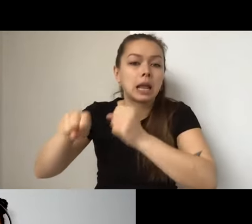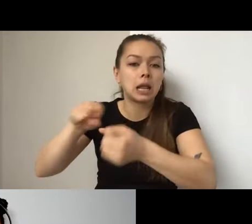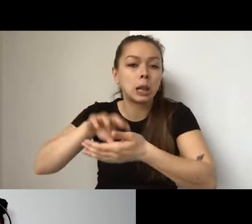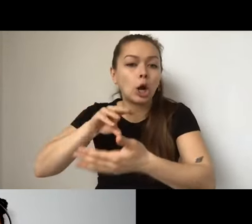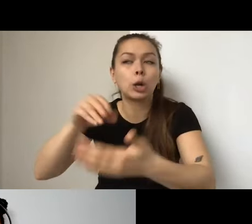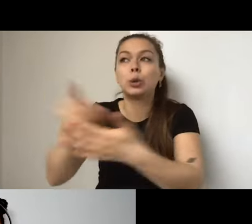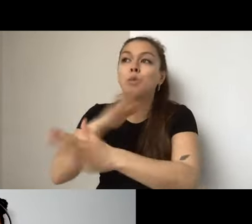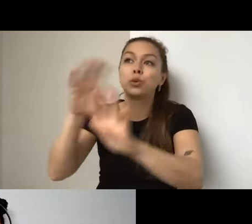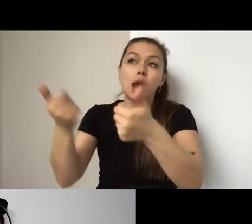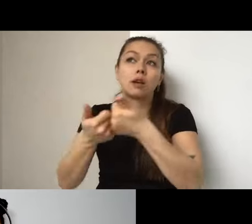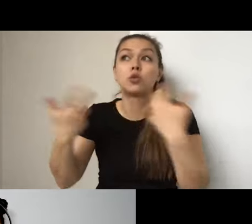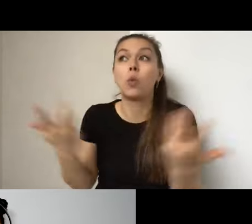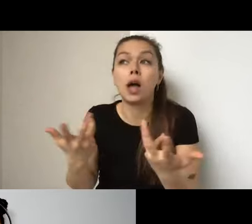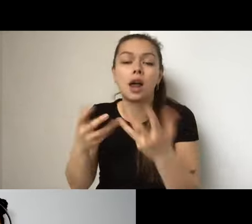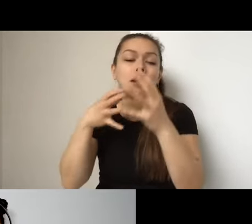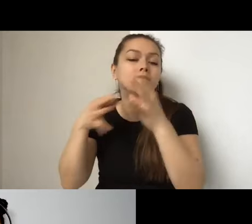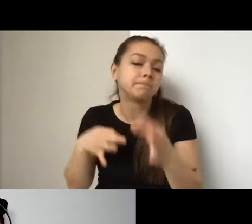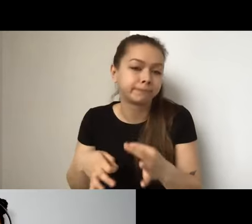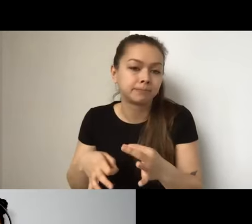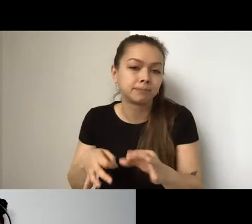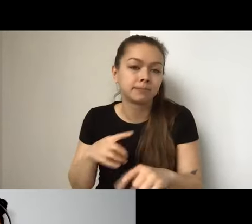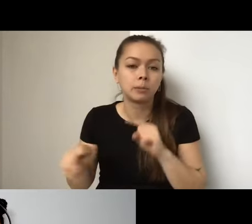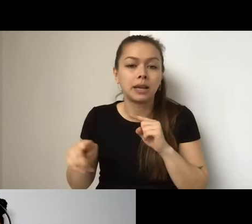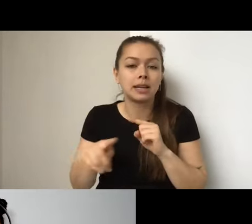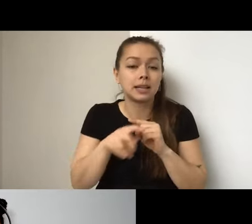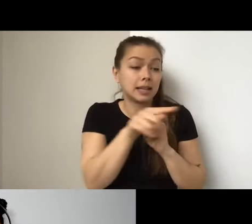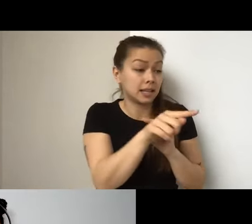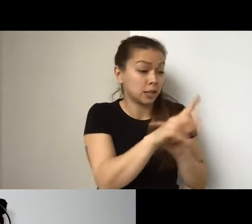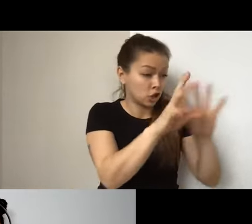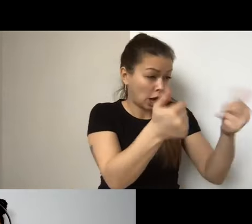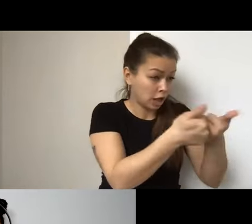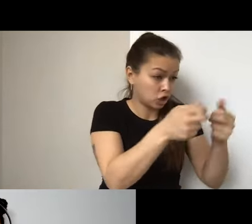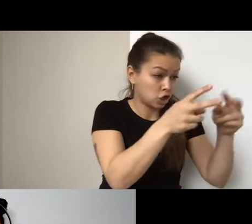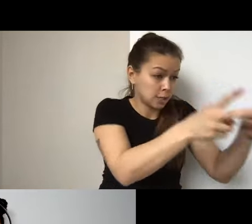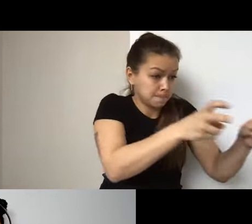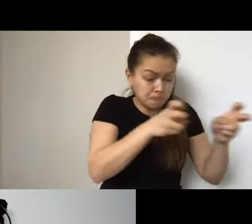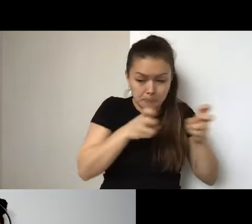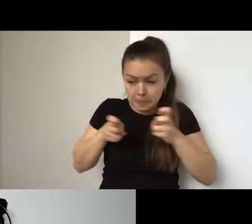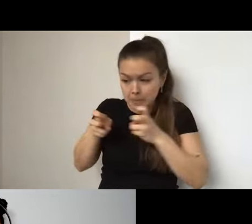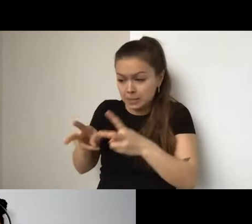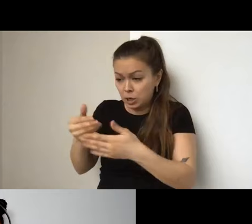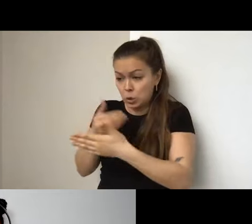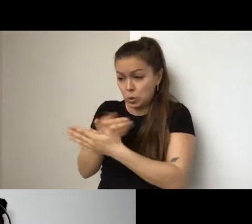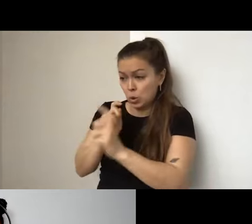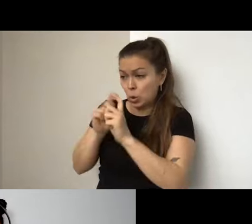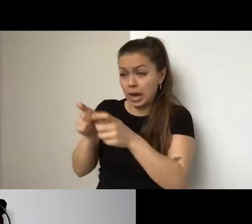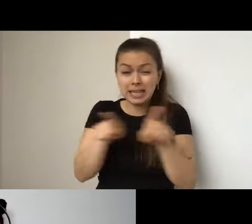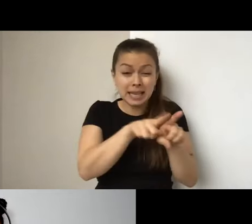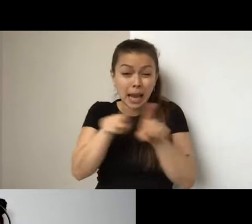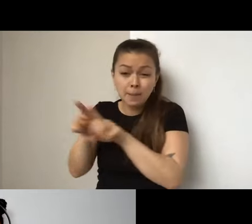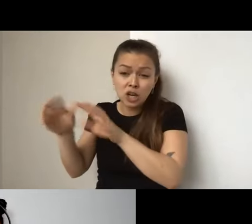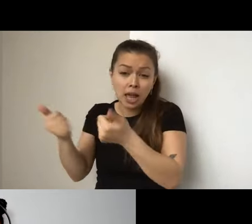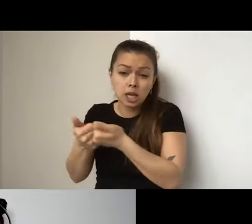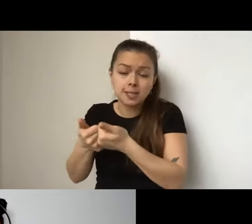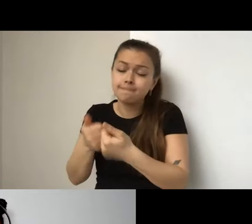can't come back to the program with the exact same challenge that you've already received funding for. And that's true across all